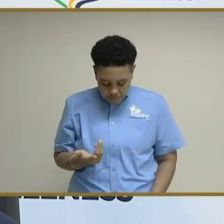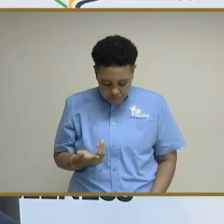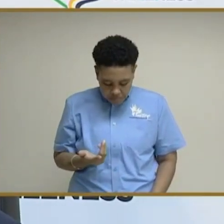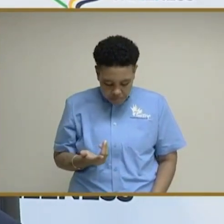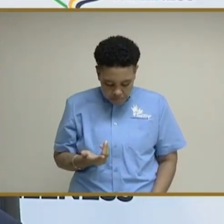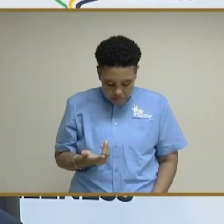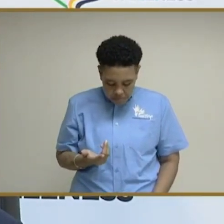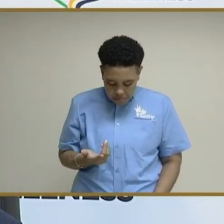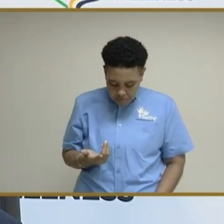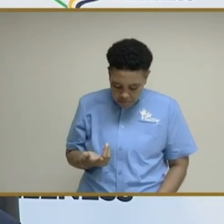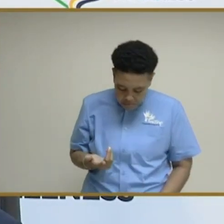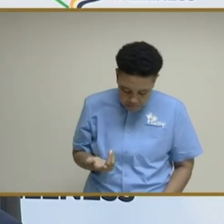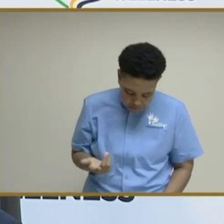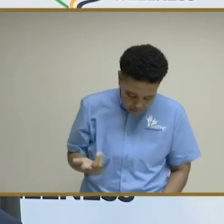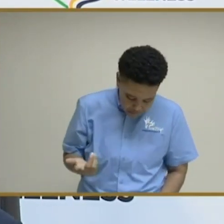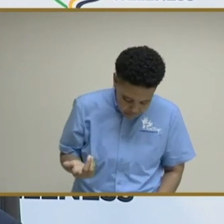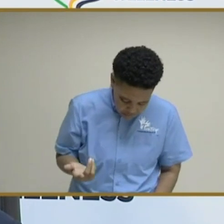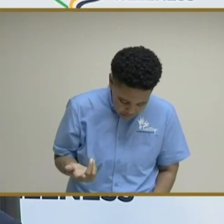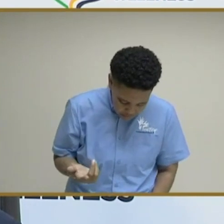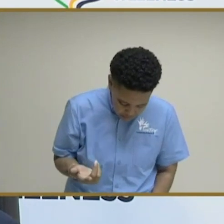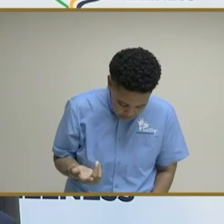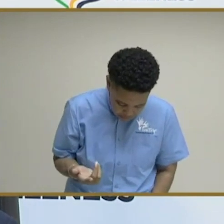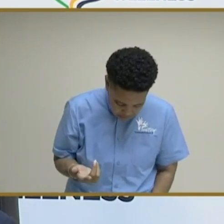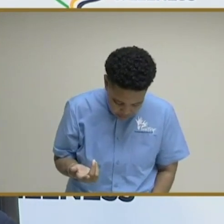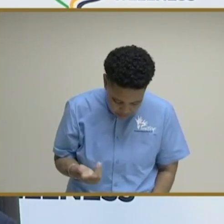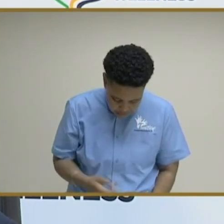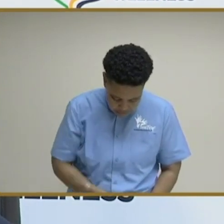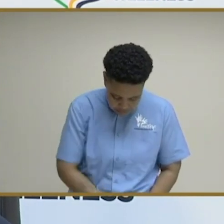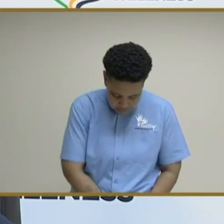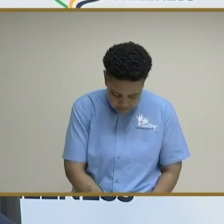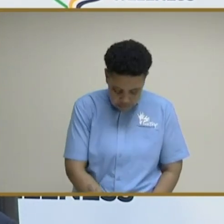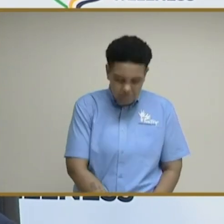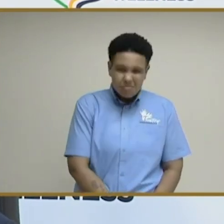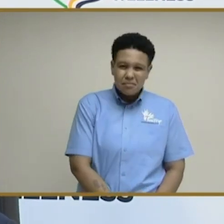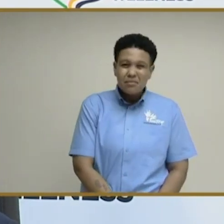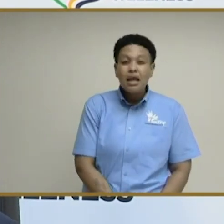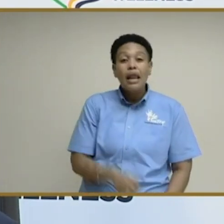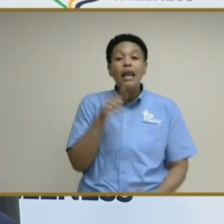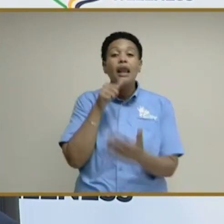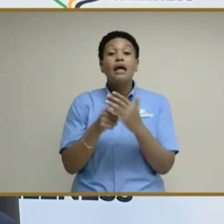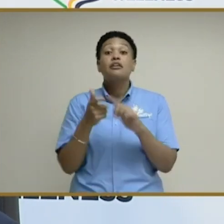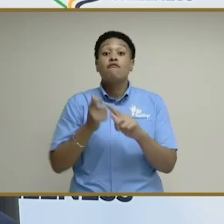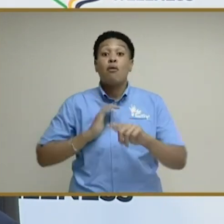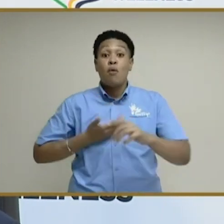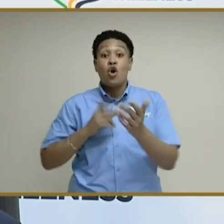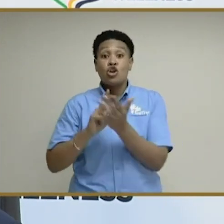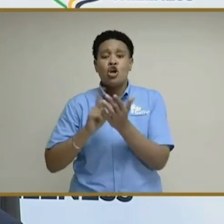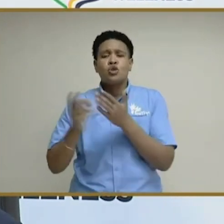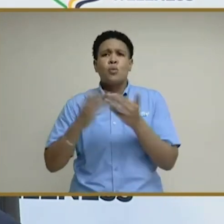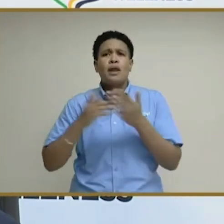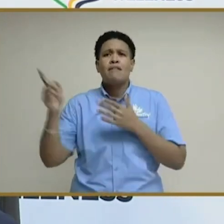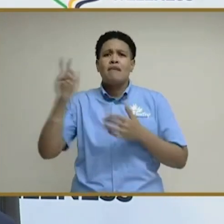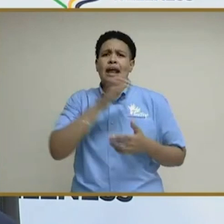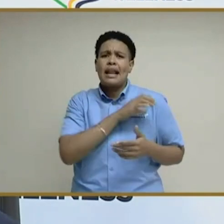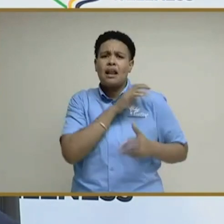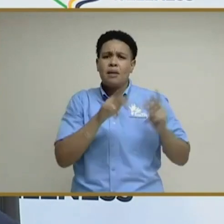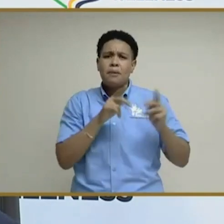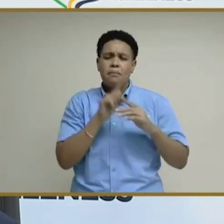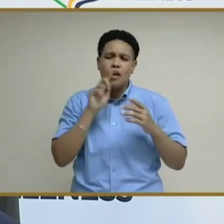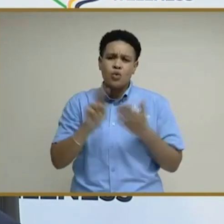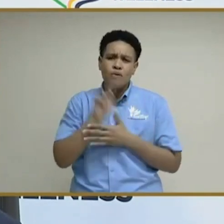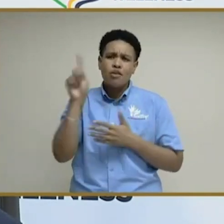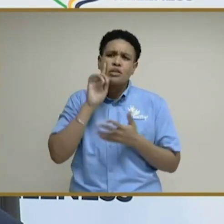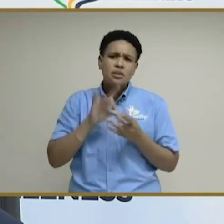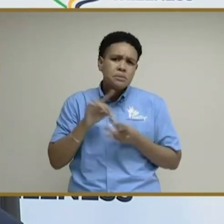doctors. And, you know, whenever the clinicians at the university speak, we really listen to